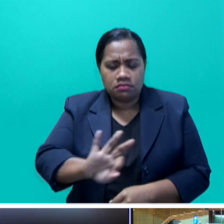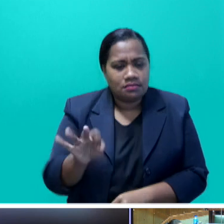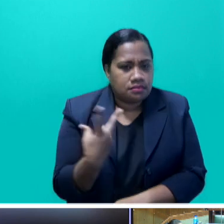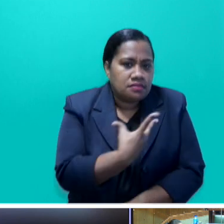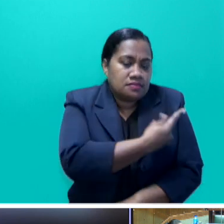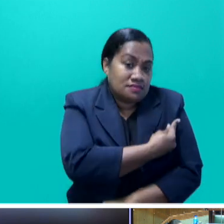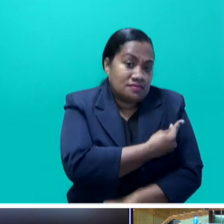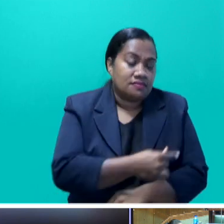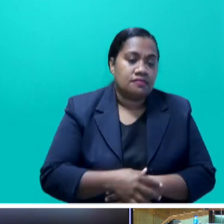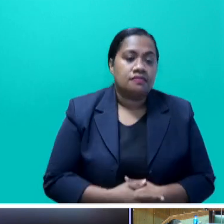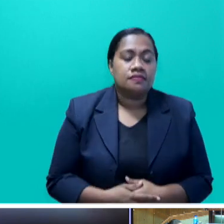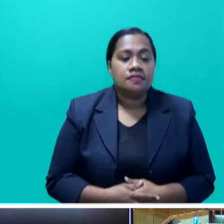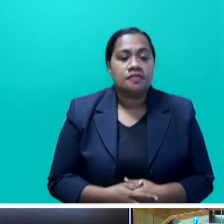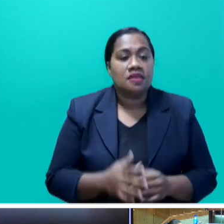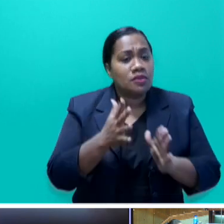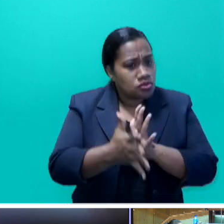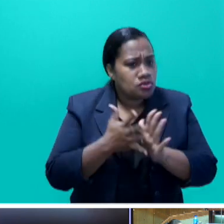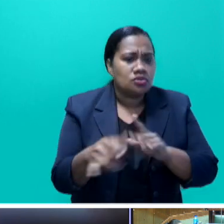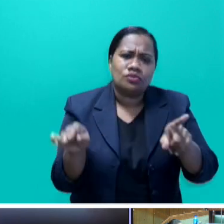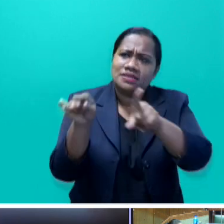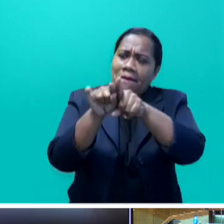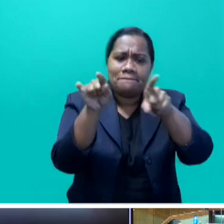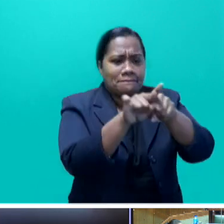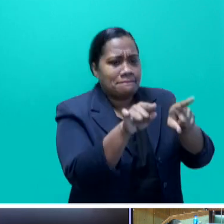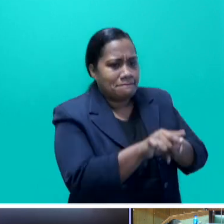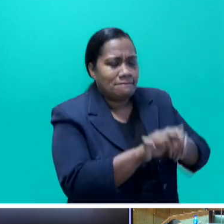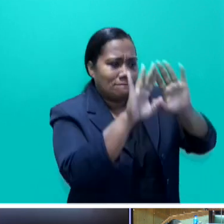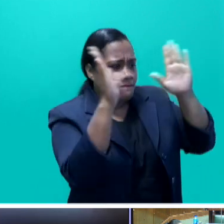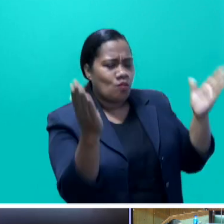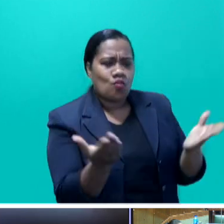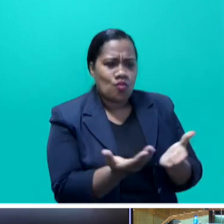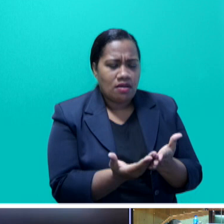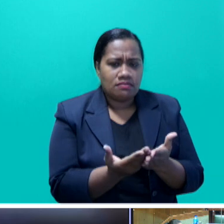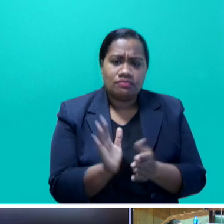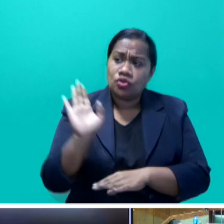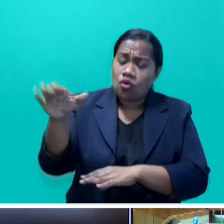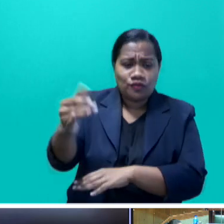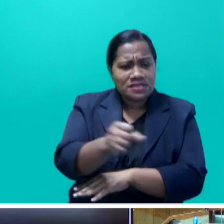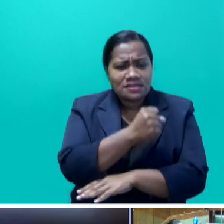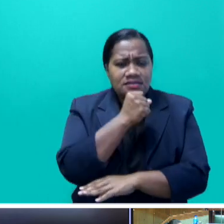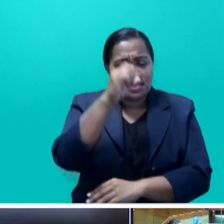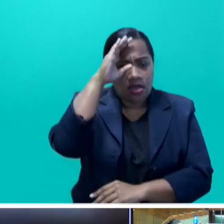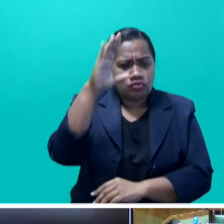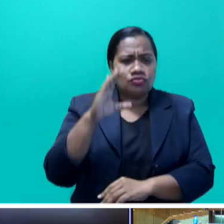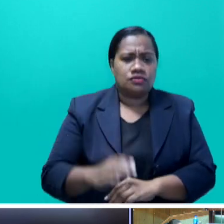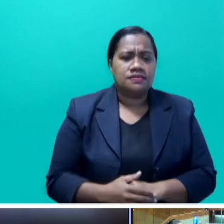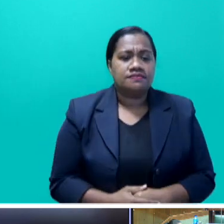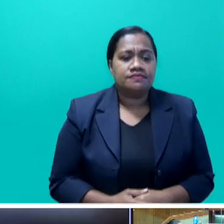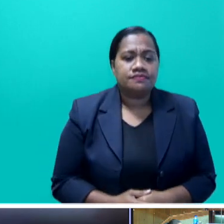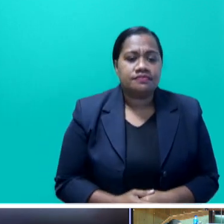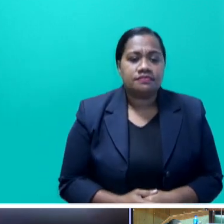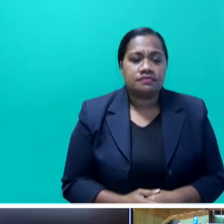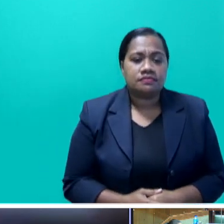The story, Mr. Speaker, is the same around the world. Overseas, in countries where vaccines have been available for months,